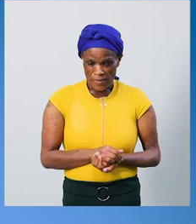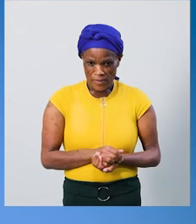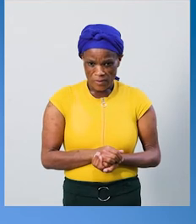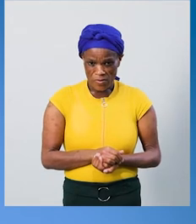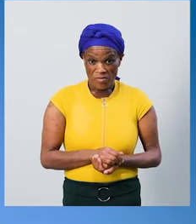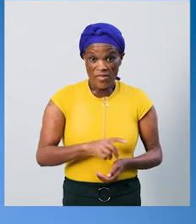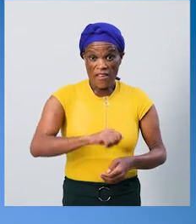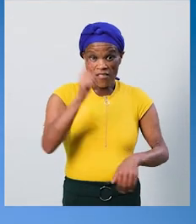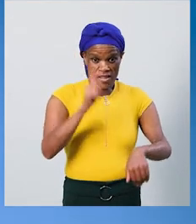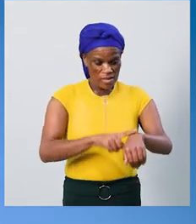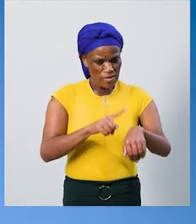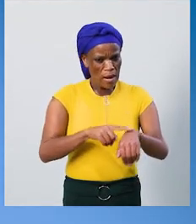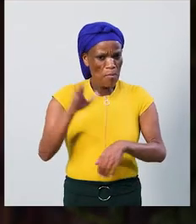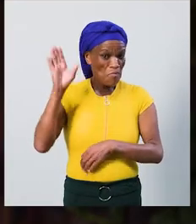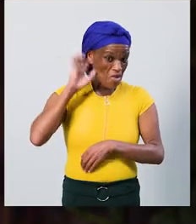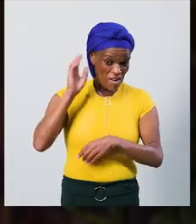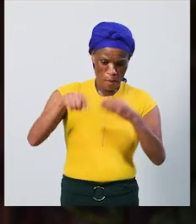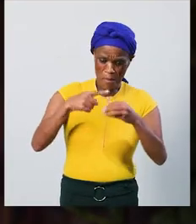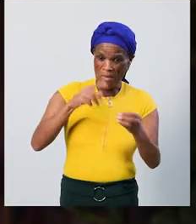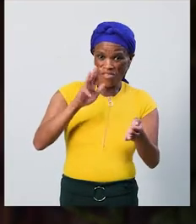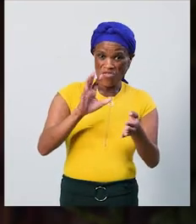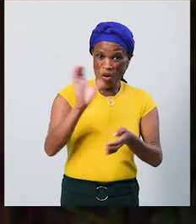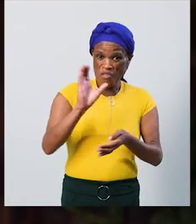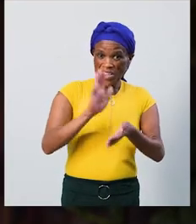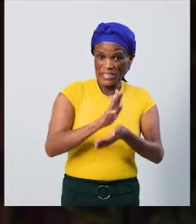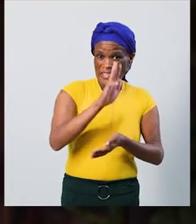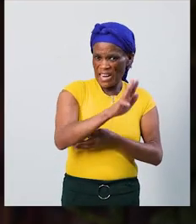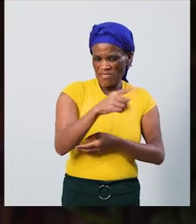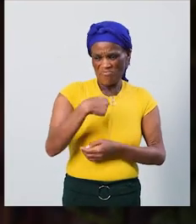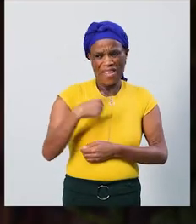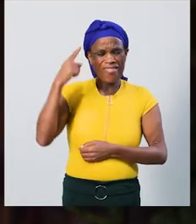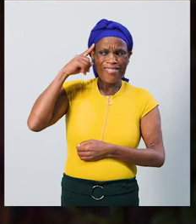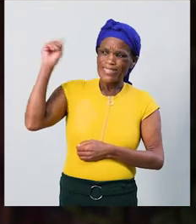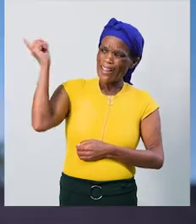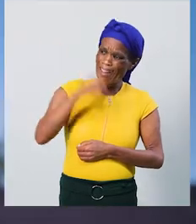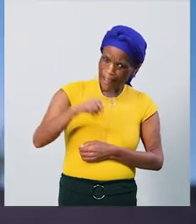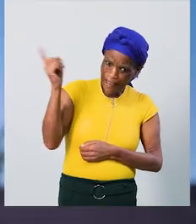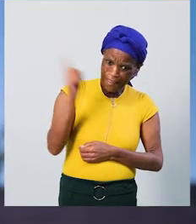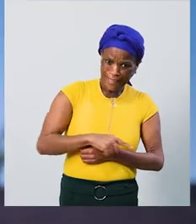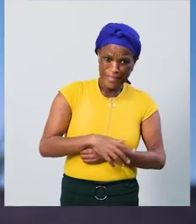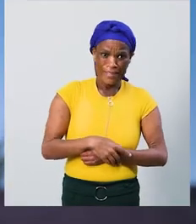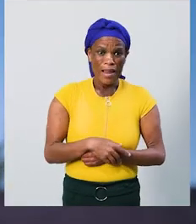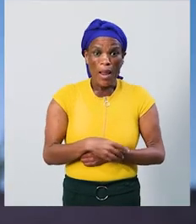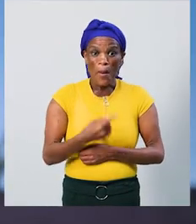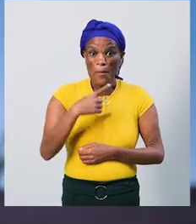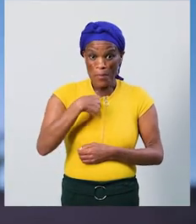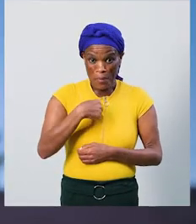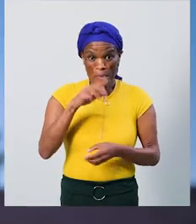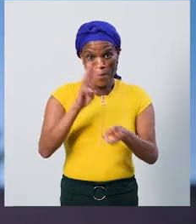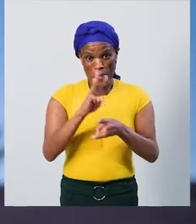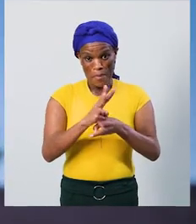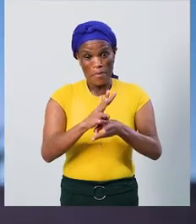The first day that I heard all collaborate, I thought that it was just a made-up word. Me and my mother tested